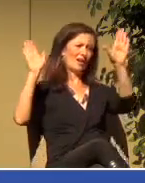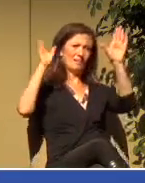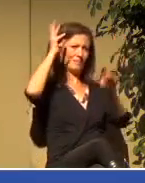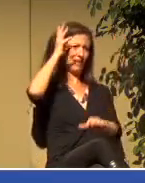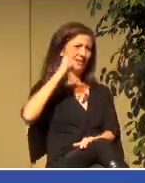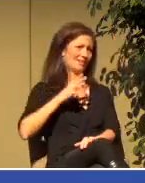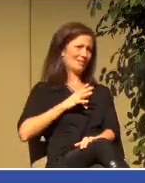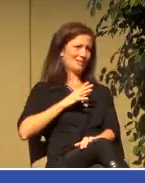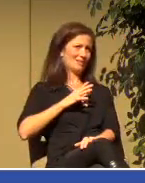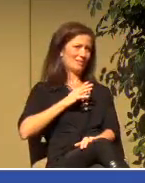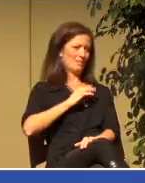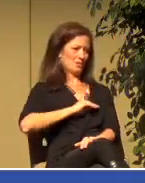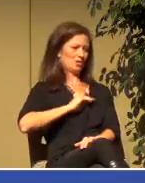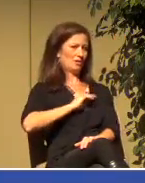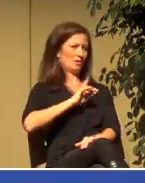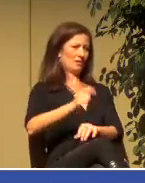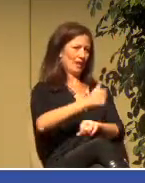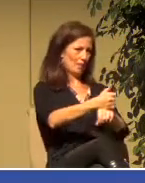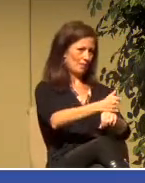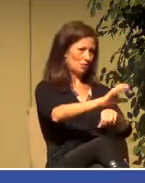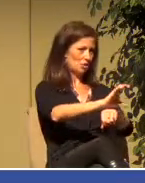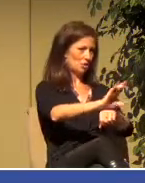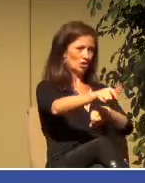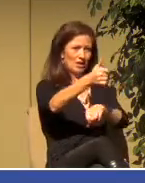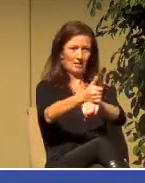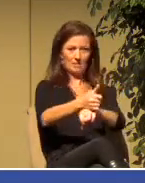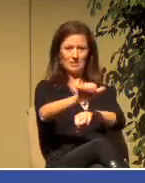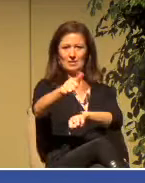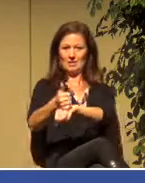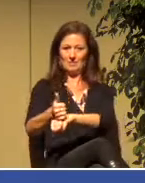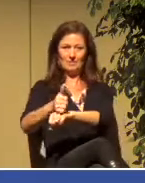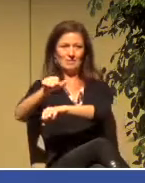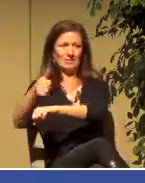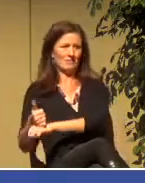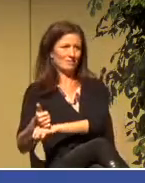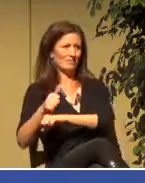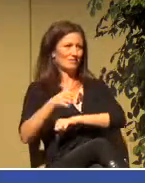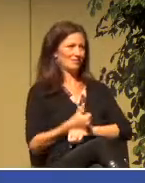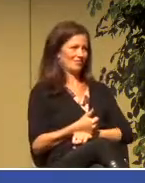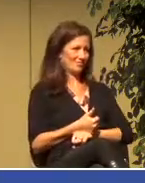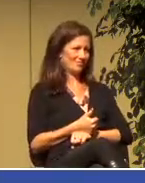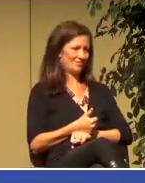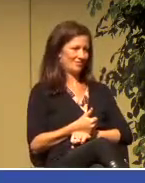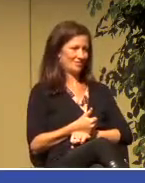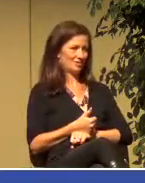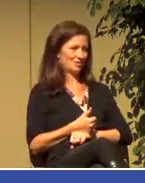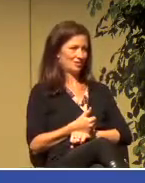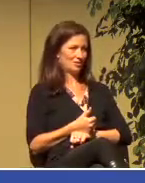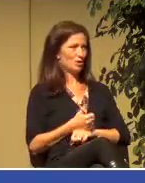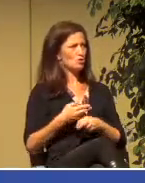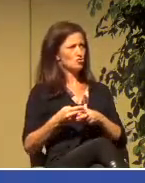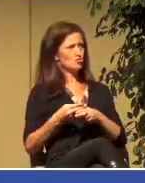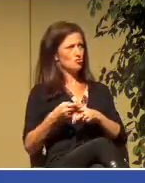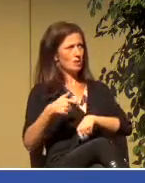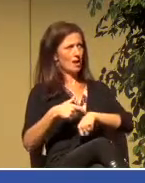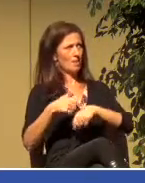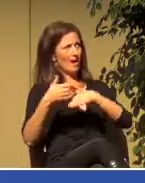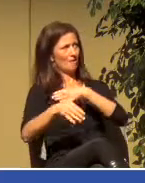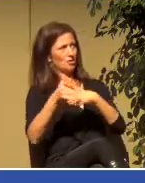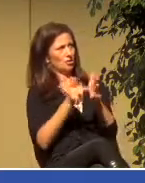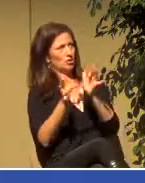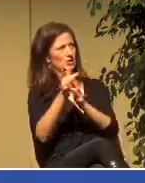at the beginning, shortly after Jesus returned to heaven.